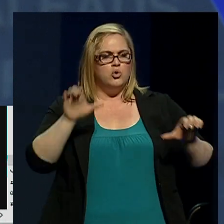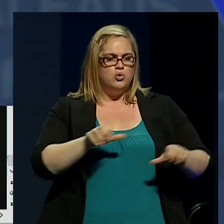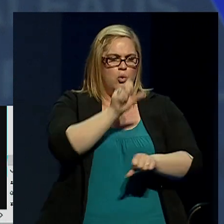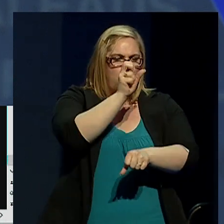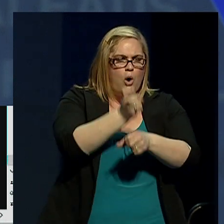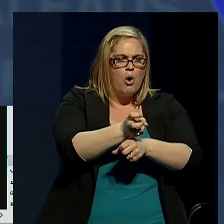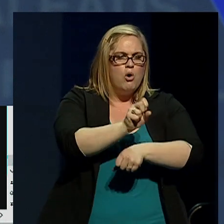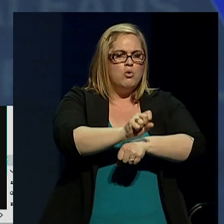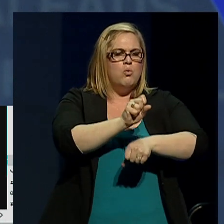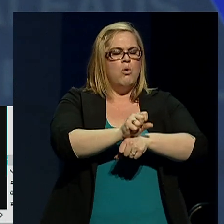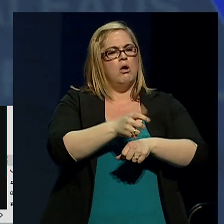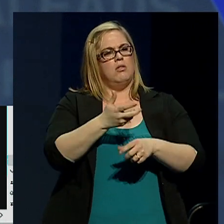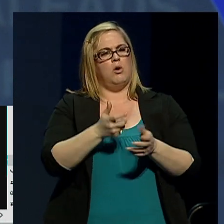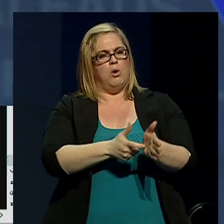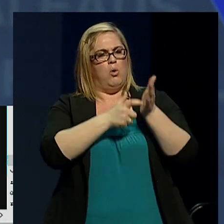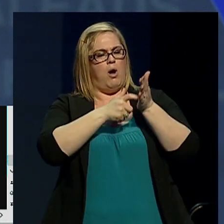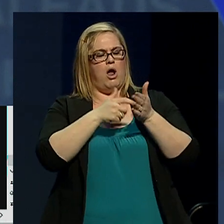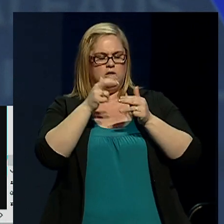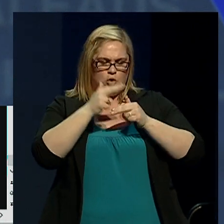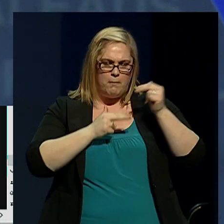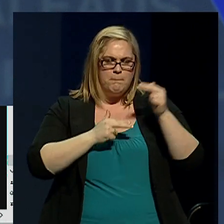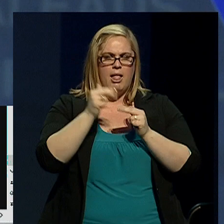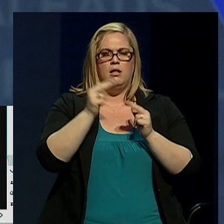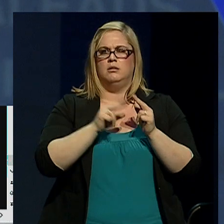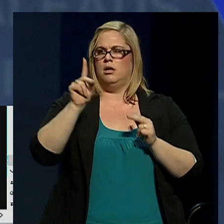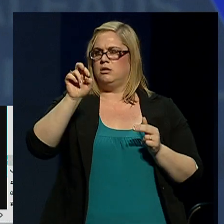that it takes to rebuild our democracy?